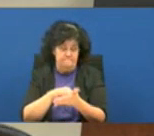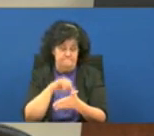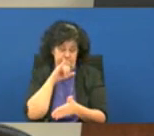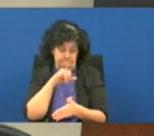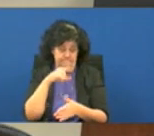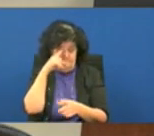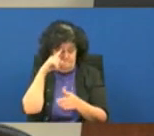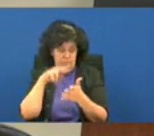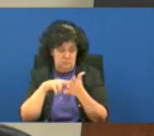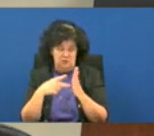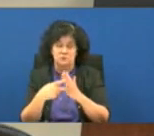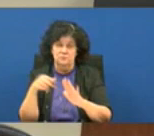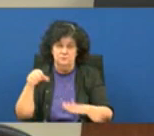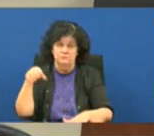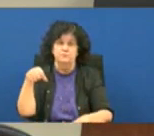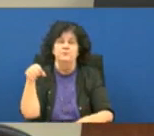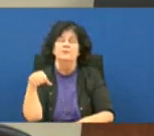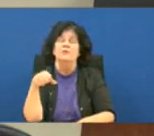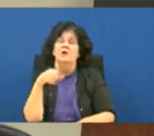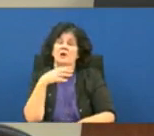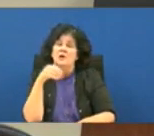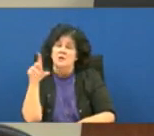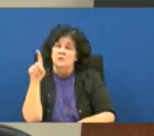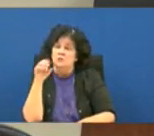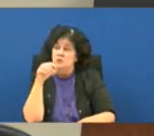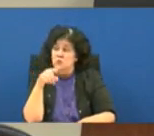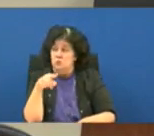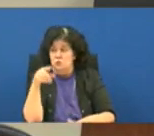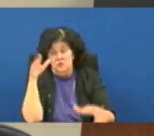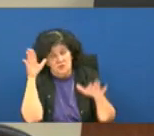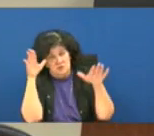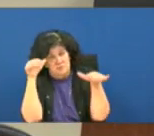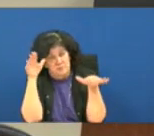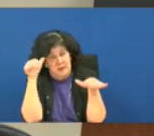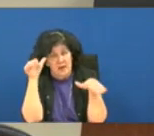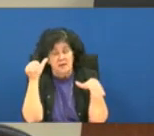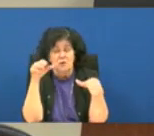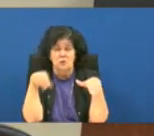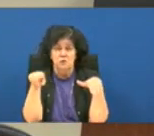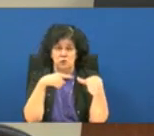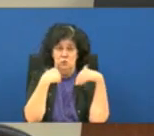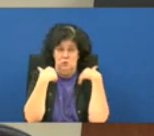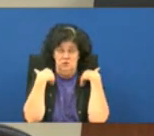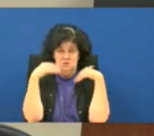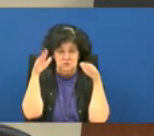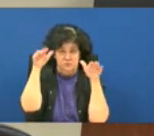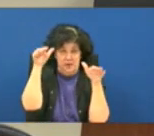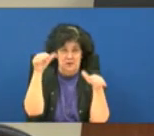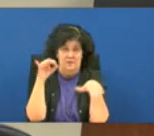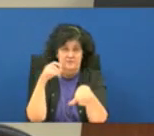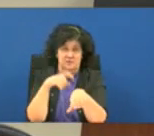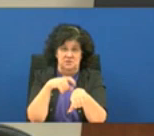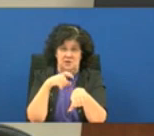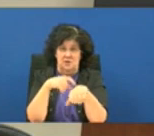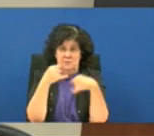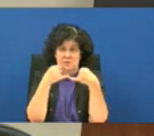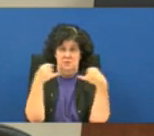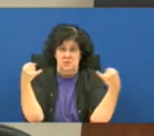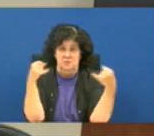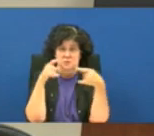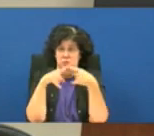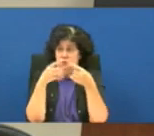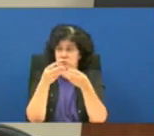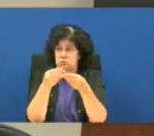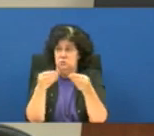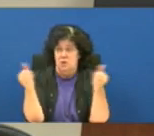the intent and and do you anticipate or do you have an anticipation of the timeline to work out the issues